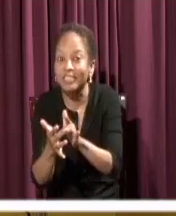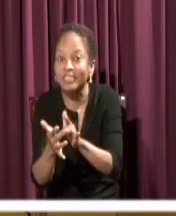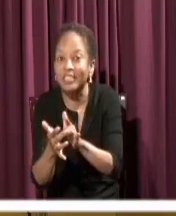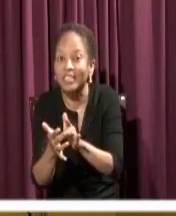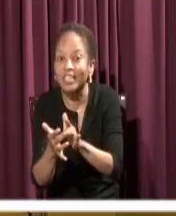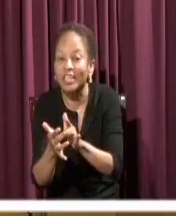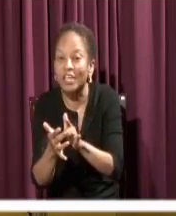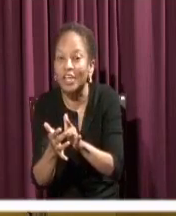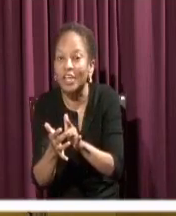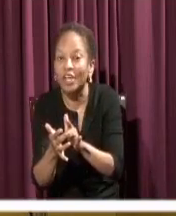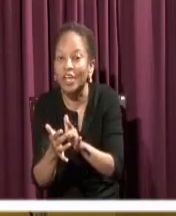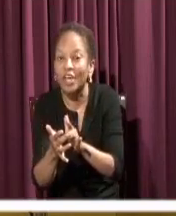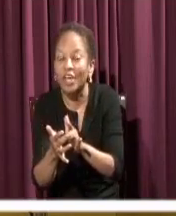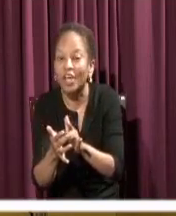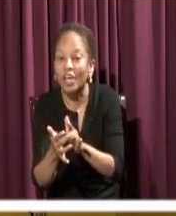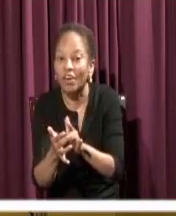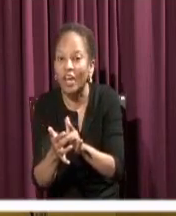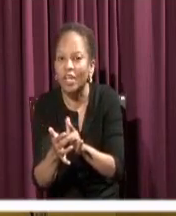You know.